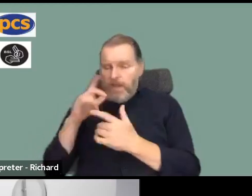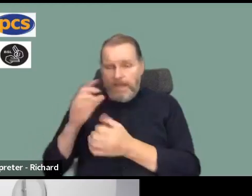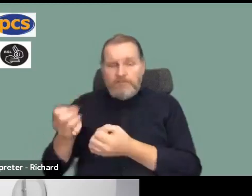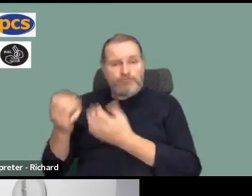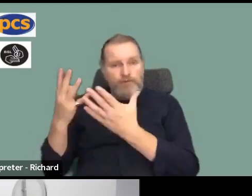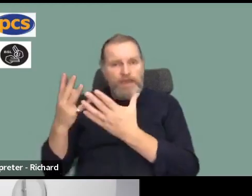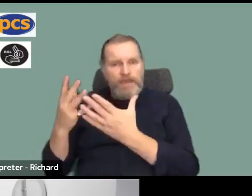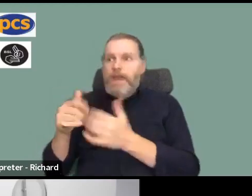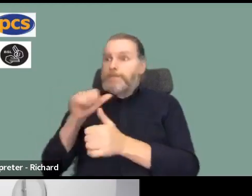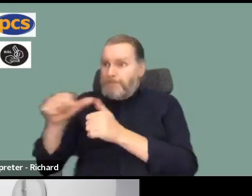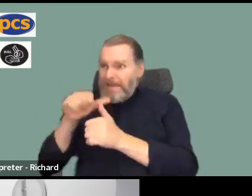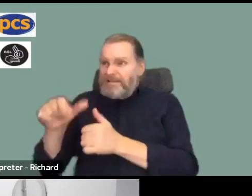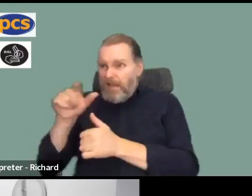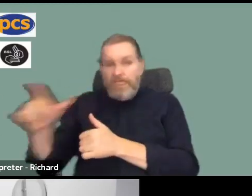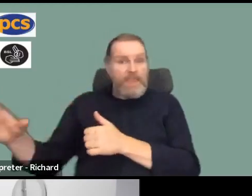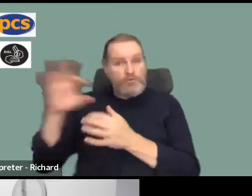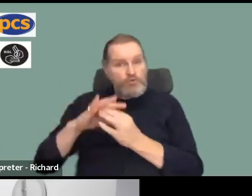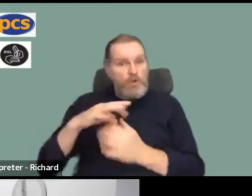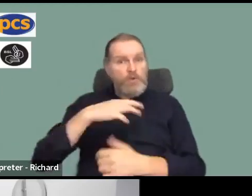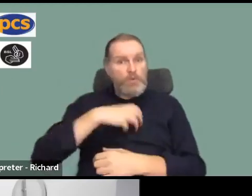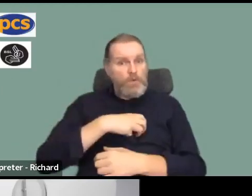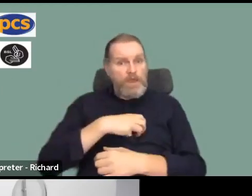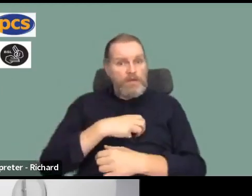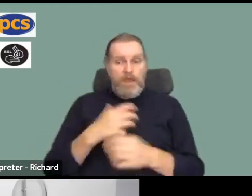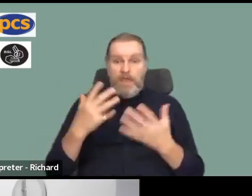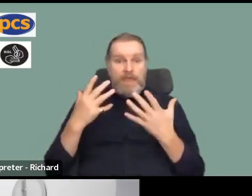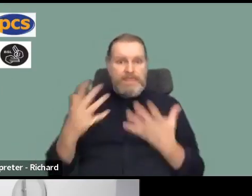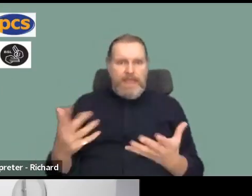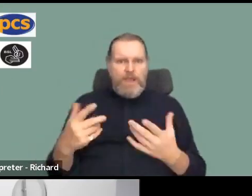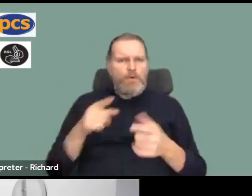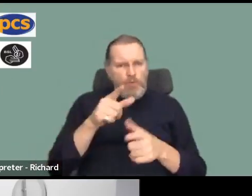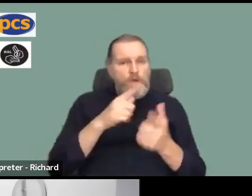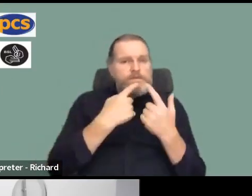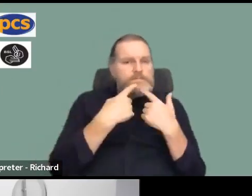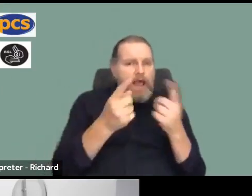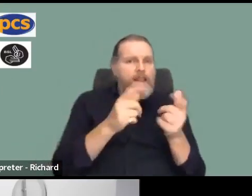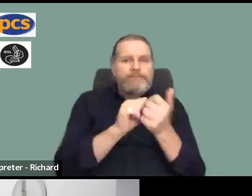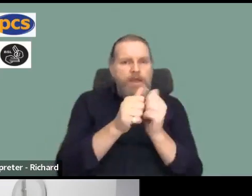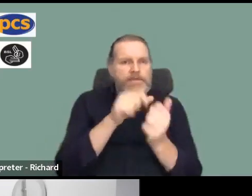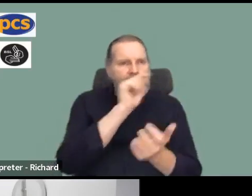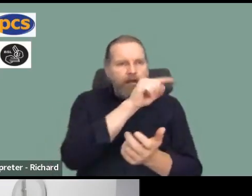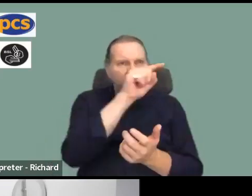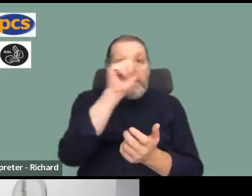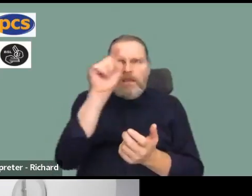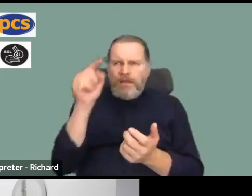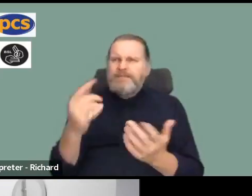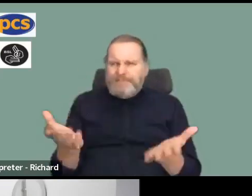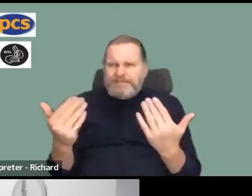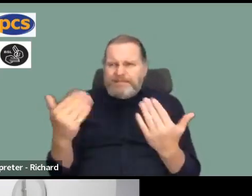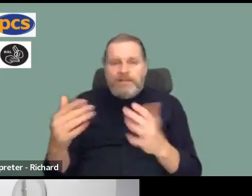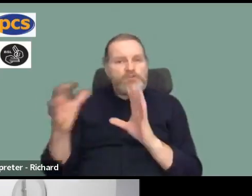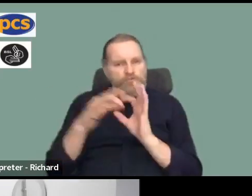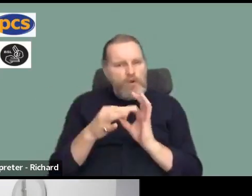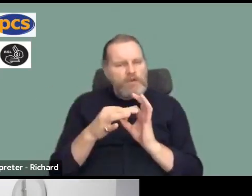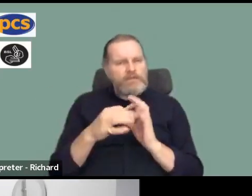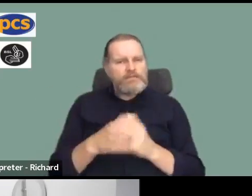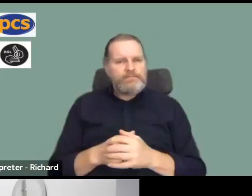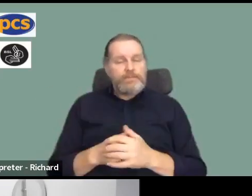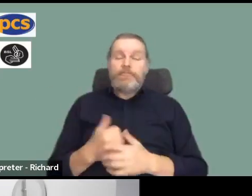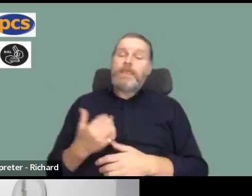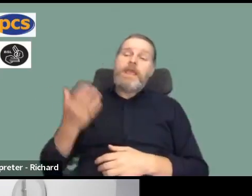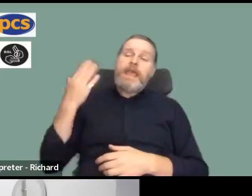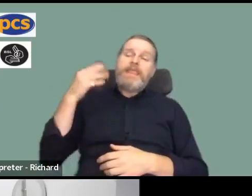I think therefore now is a good time to mention to people who may not have joined before people may have been sceptical about unions